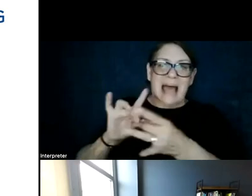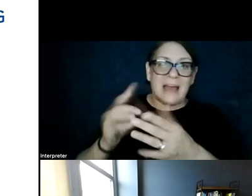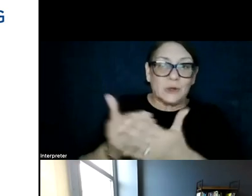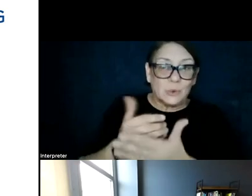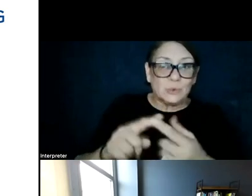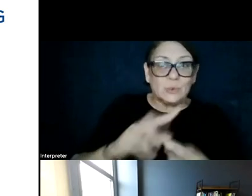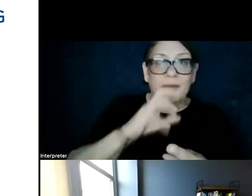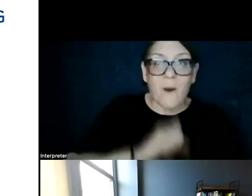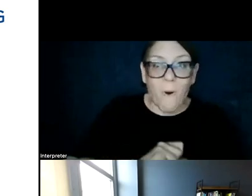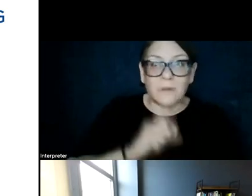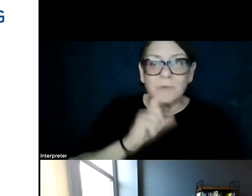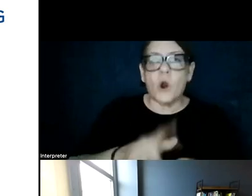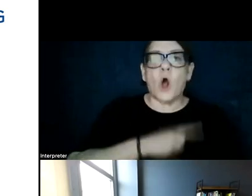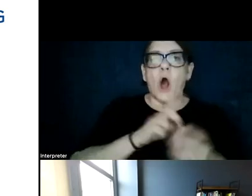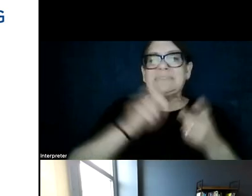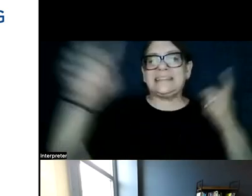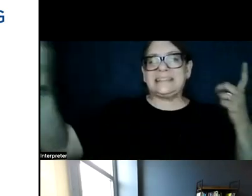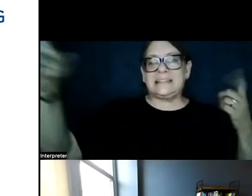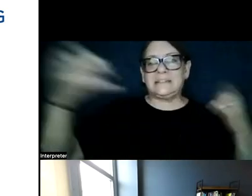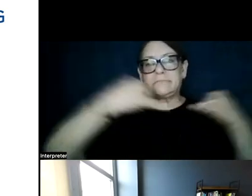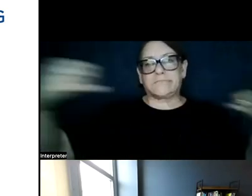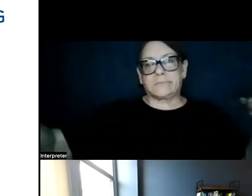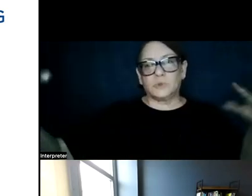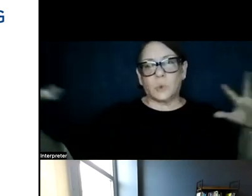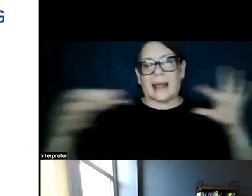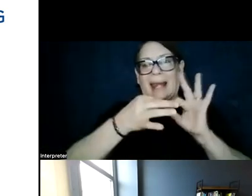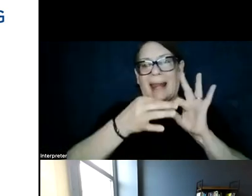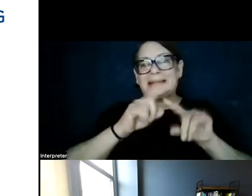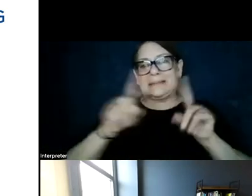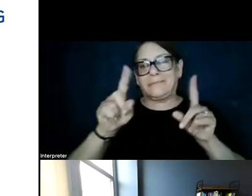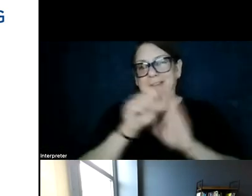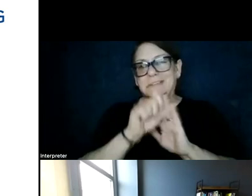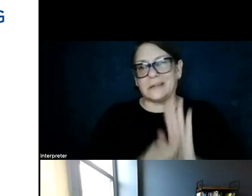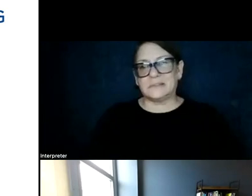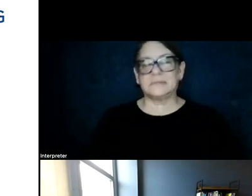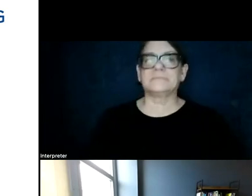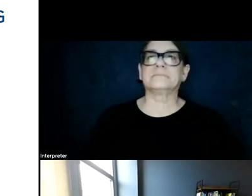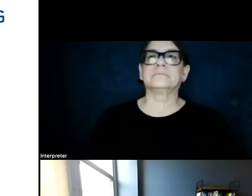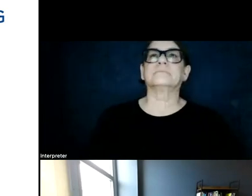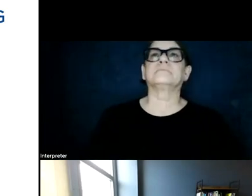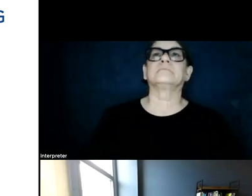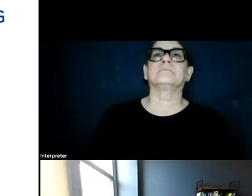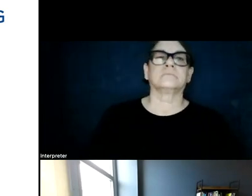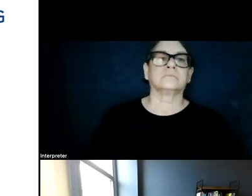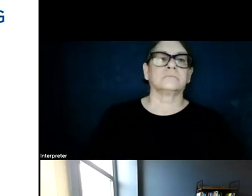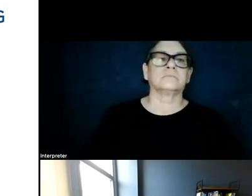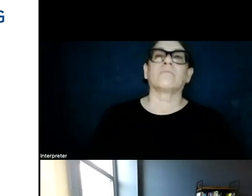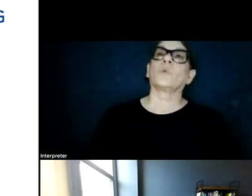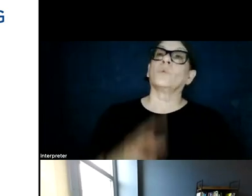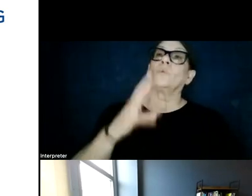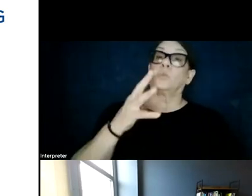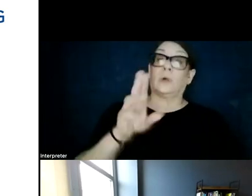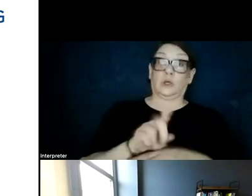distance transmission lines that interconnect certain particular states. We took those